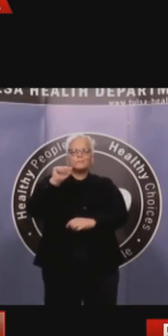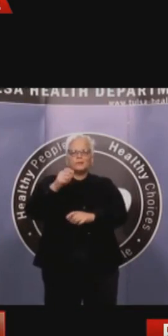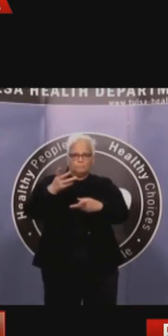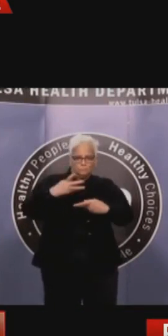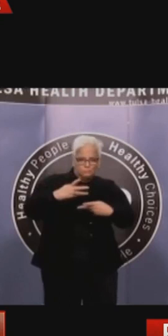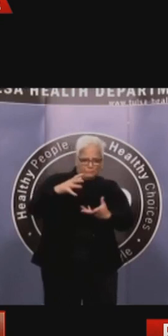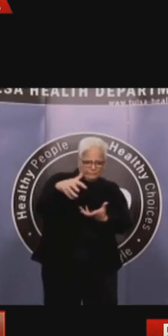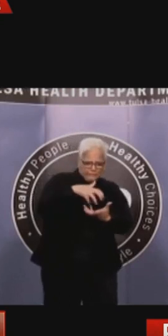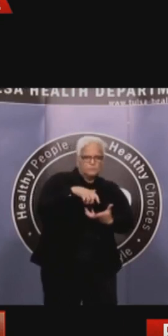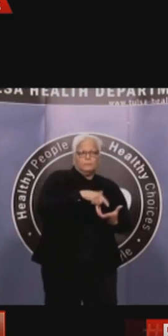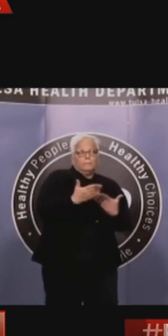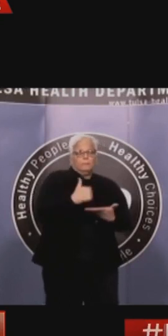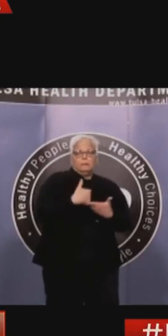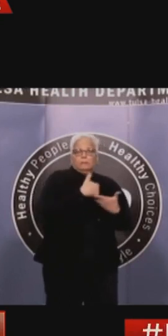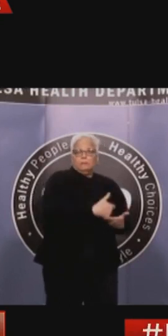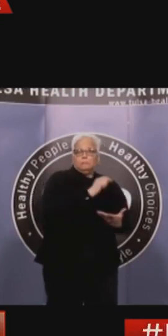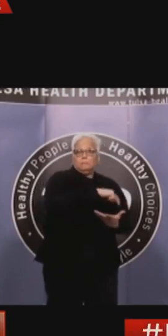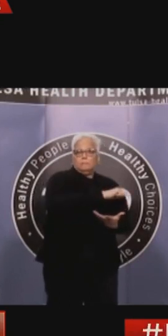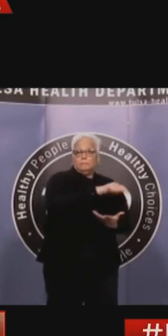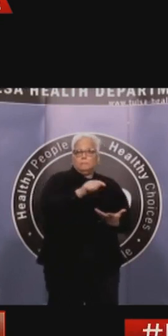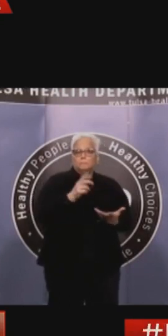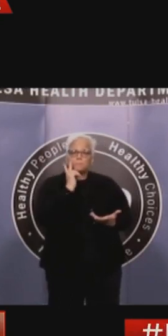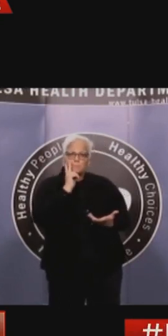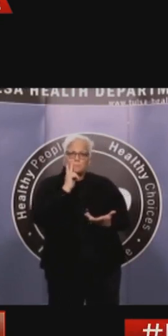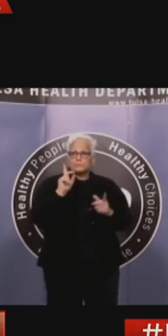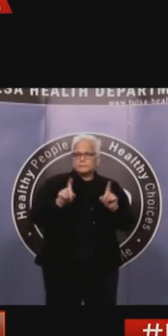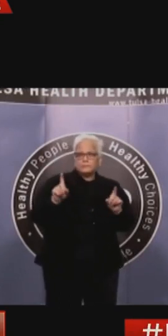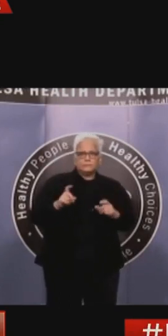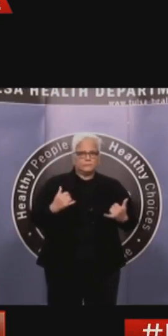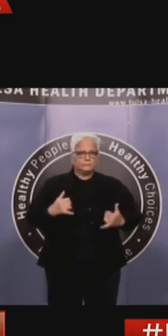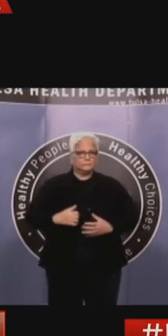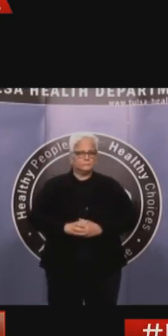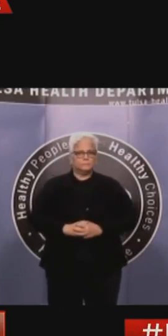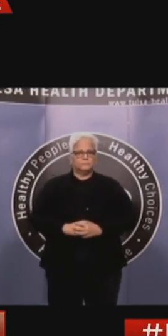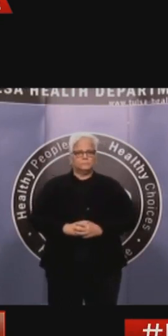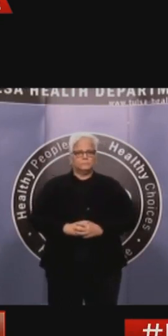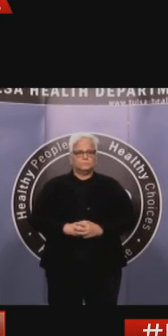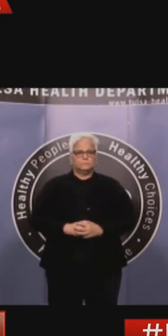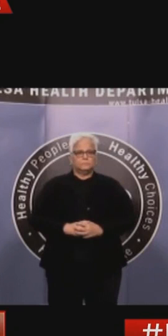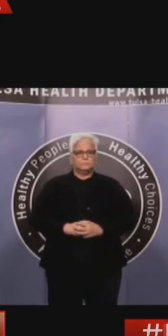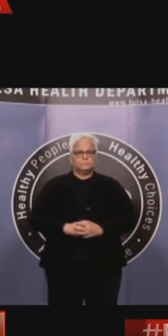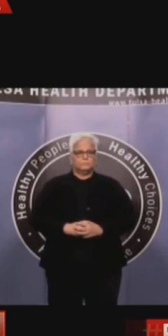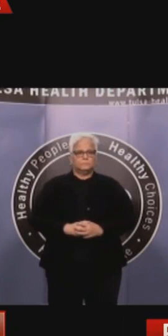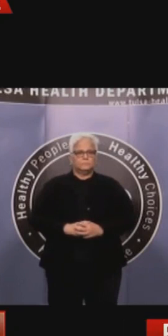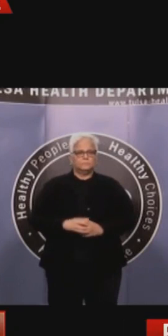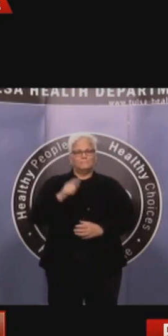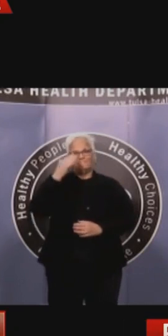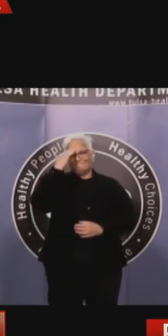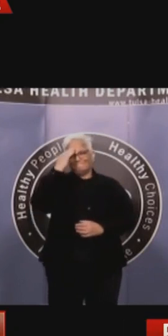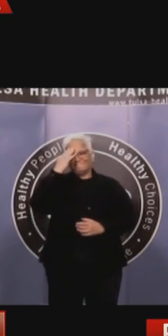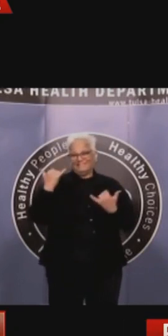all of us pass those windows, it just gives us joy. So this is a weekend of hope. But in order to continue staying